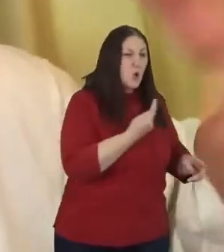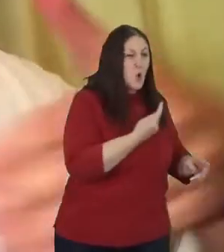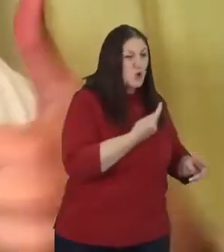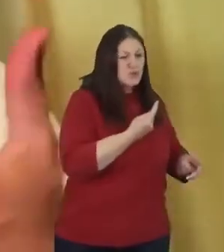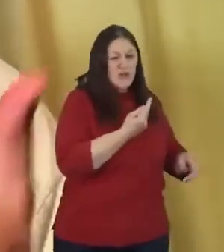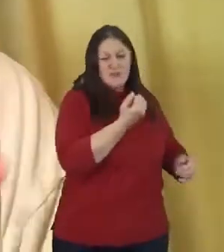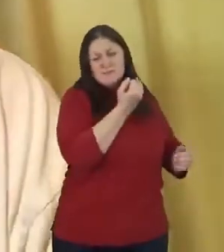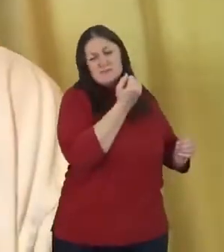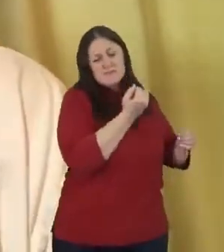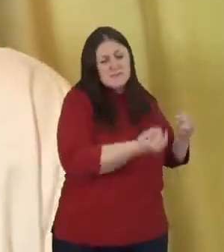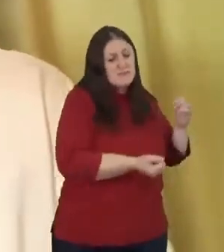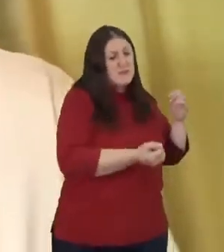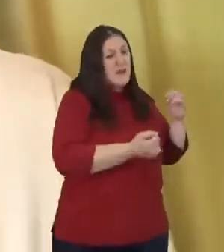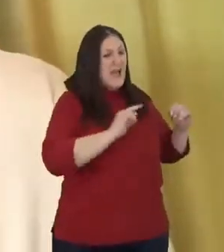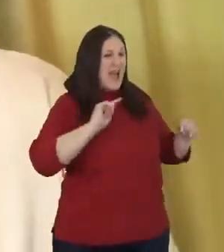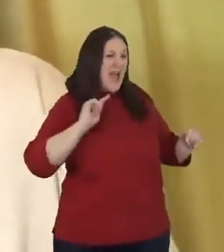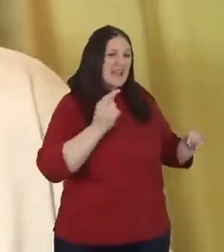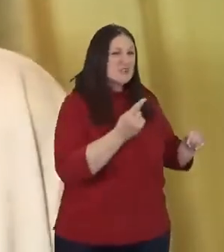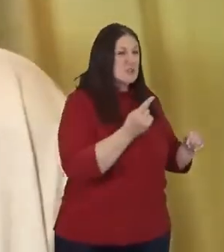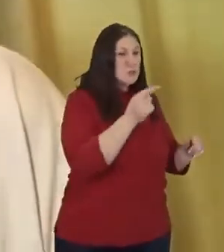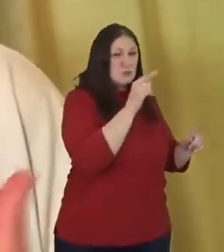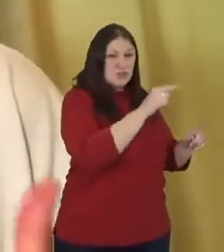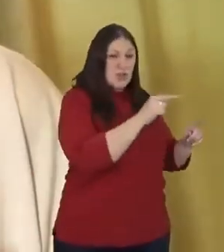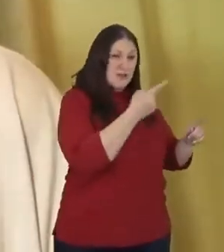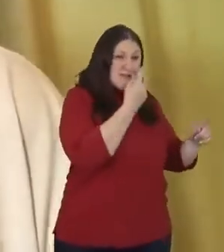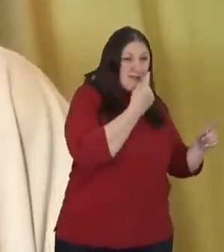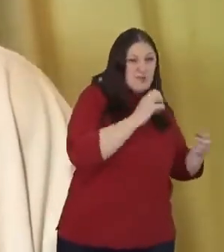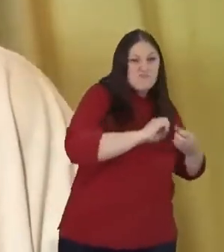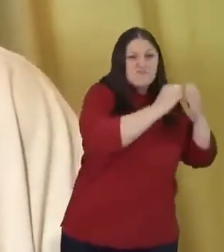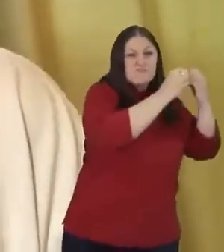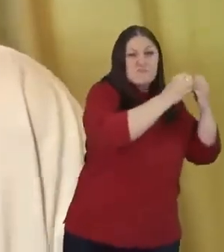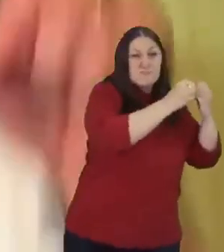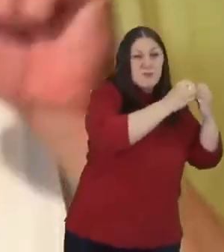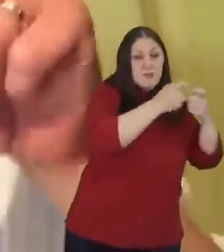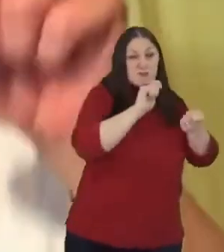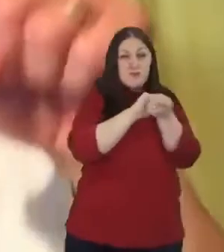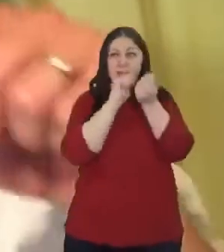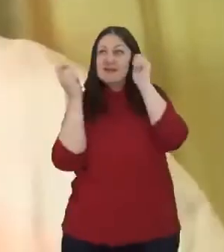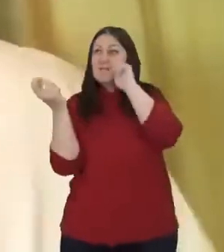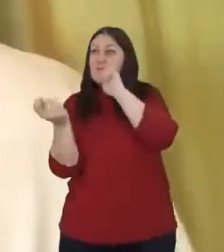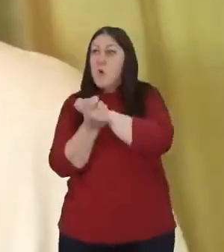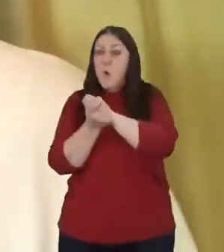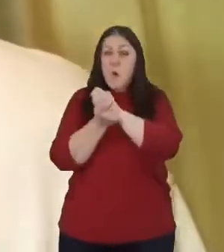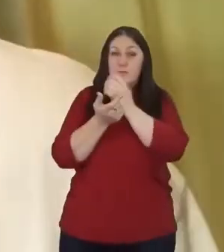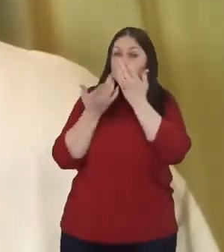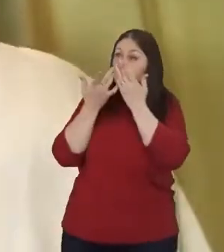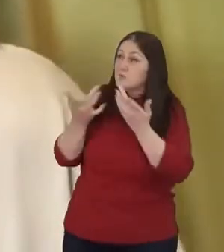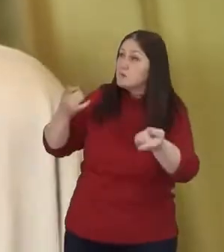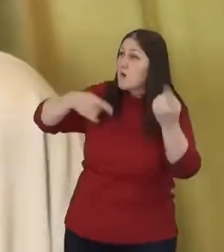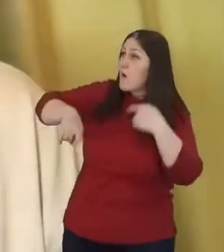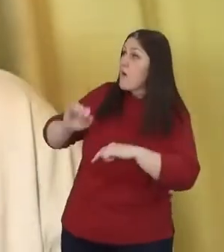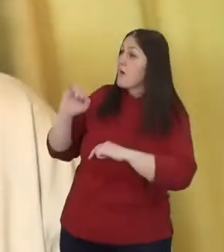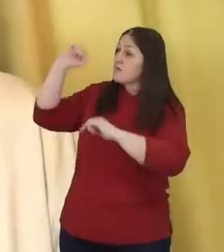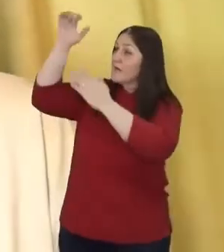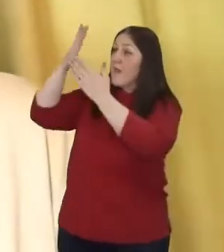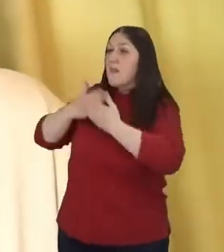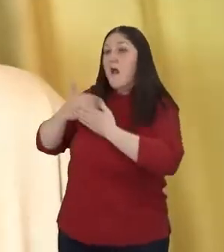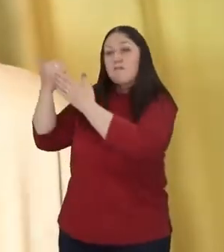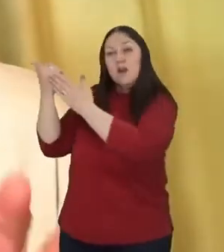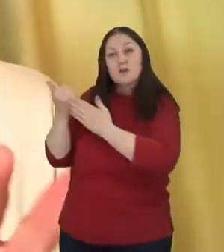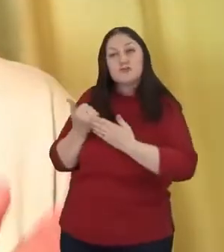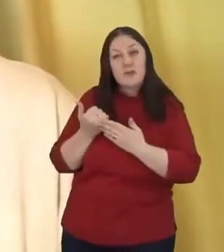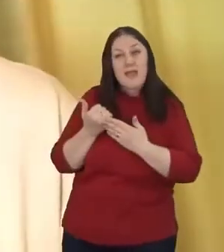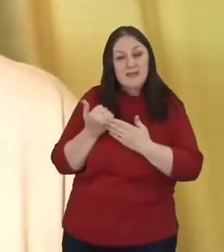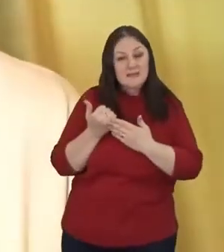is now transformed into a conduit of God's love and grace. And we Christians, the early Christians said this, that we